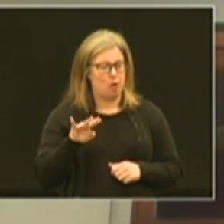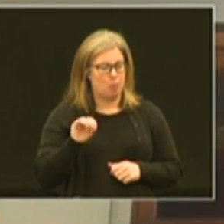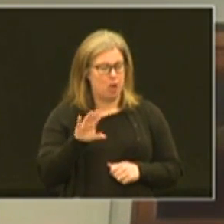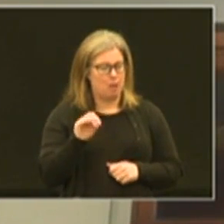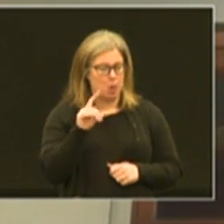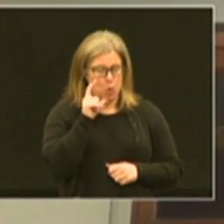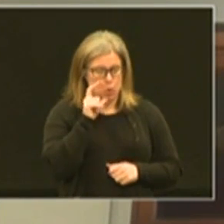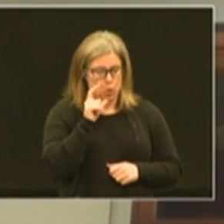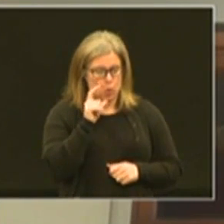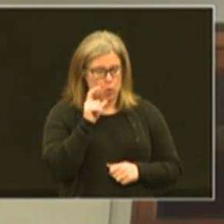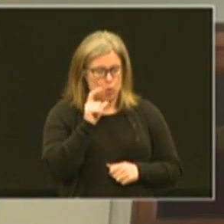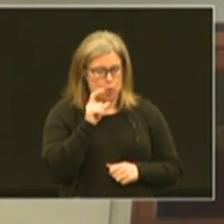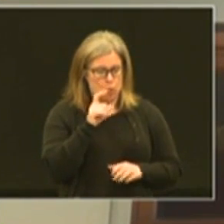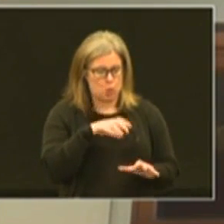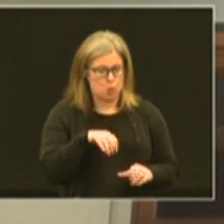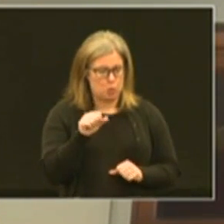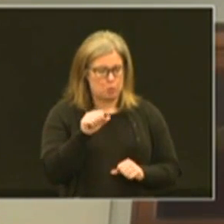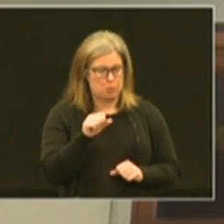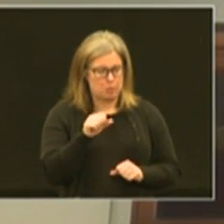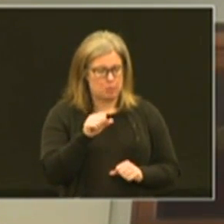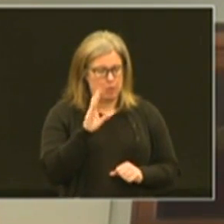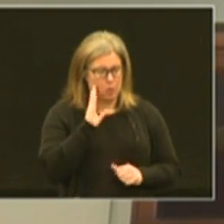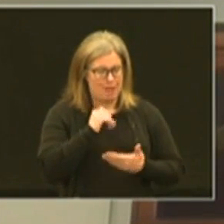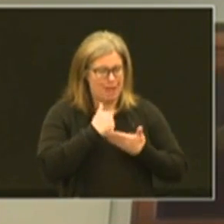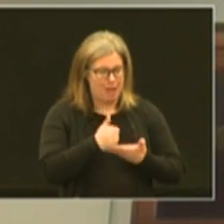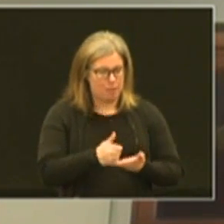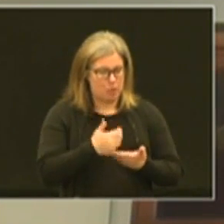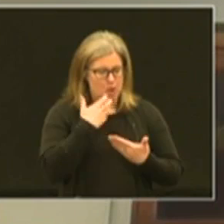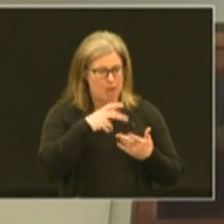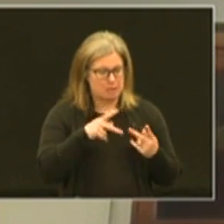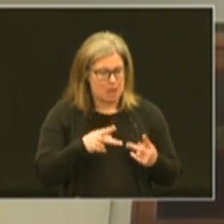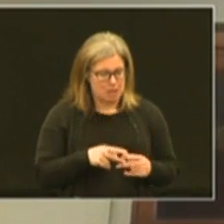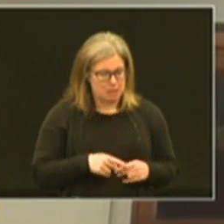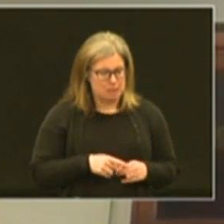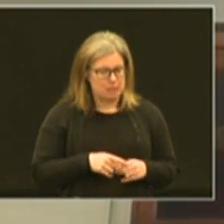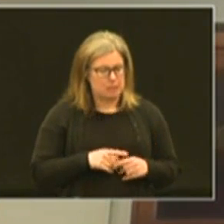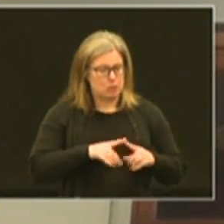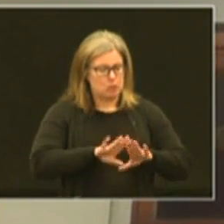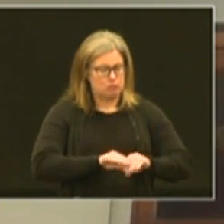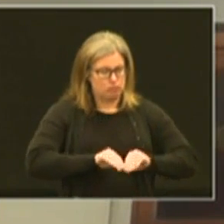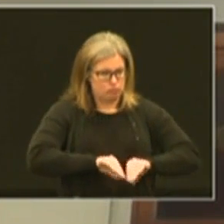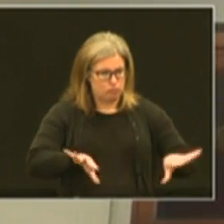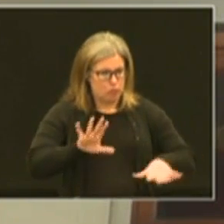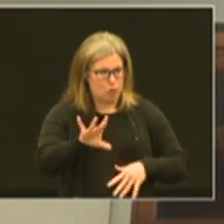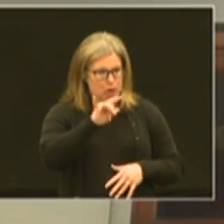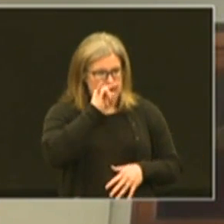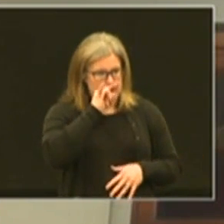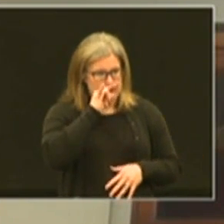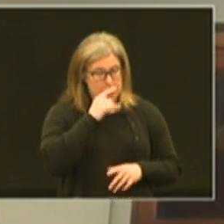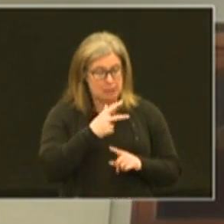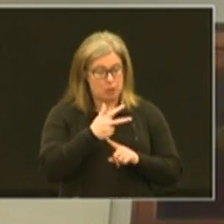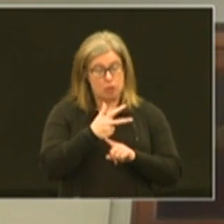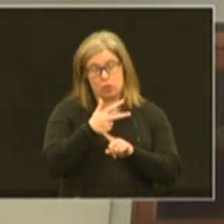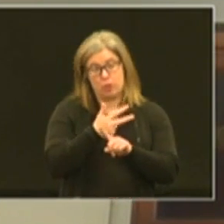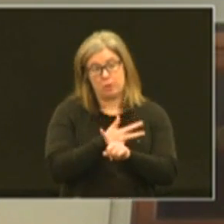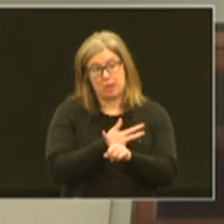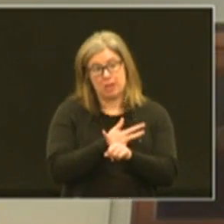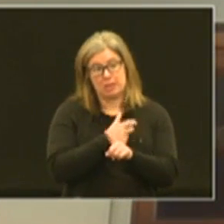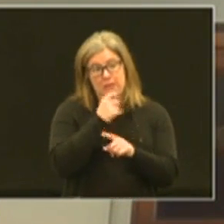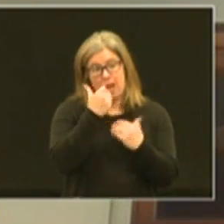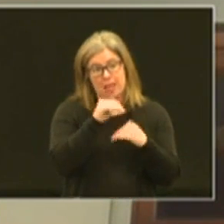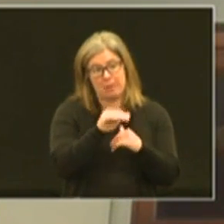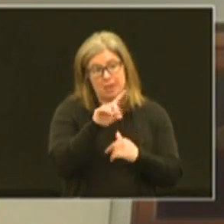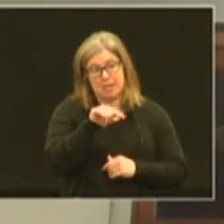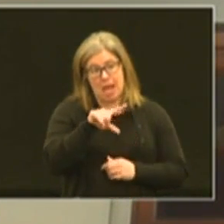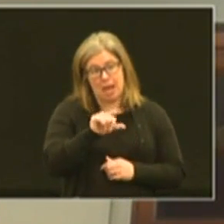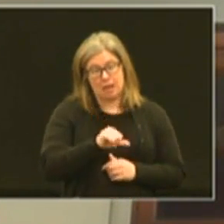company that stepped up and said we'll we'll help you get hot spots to your kids and three months of unlimited